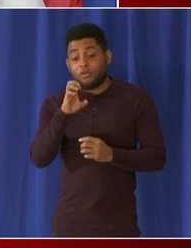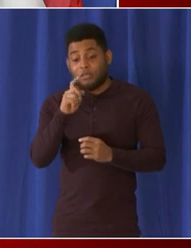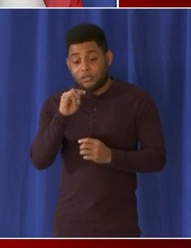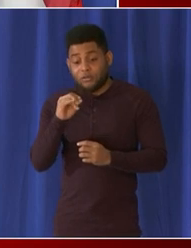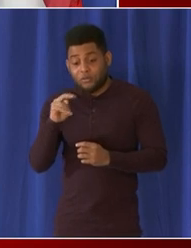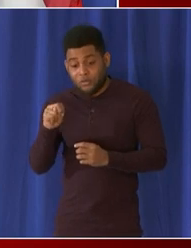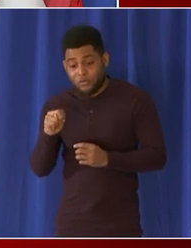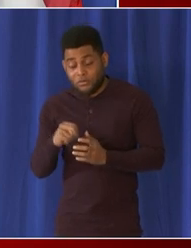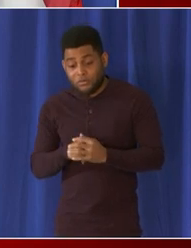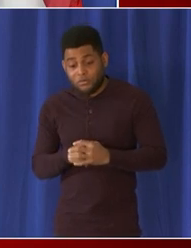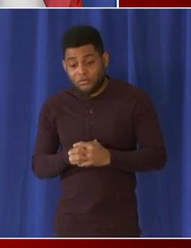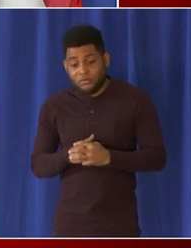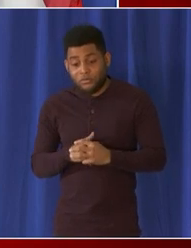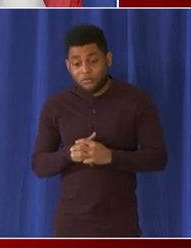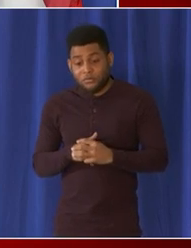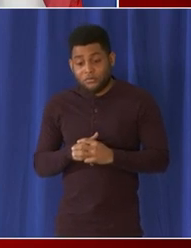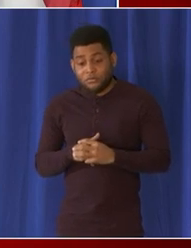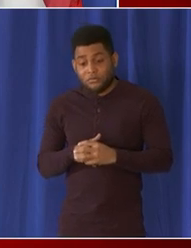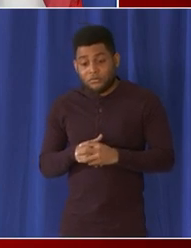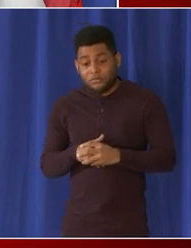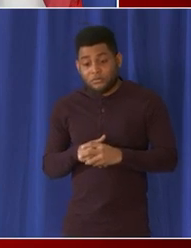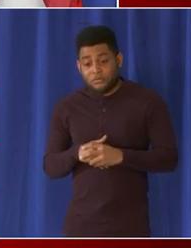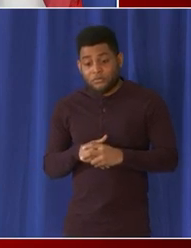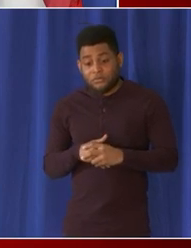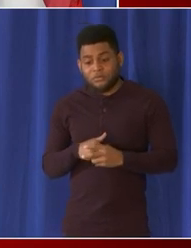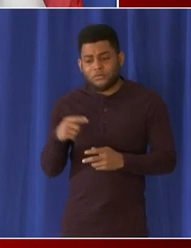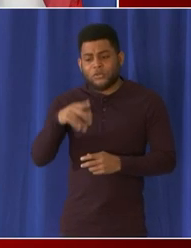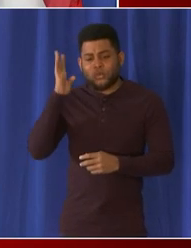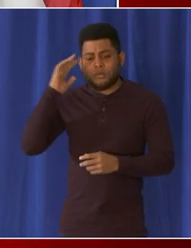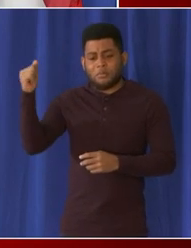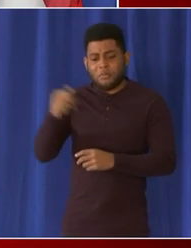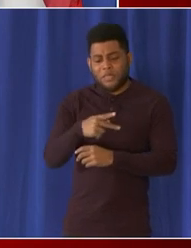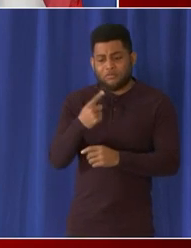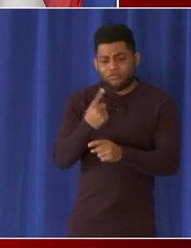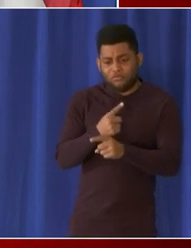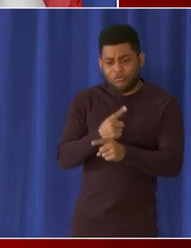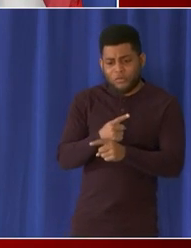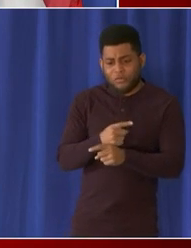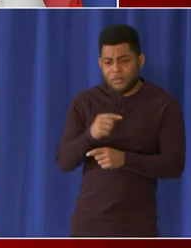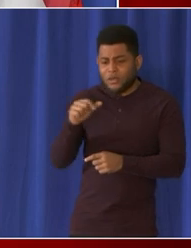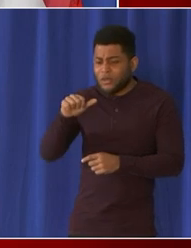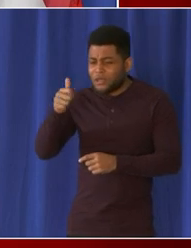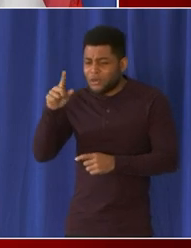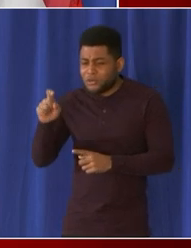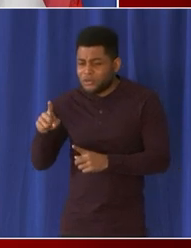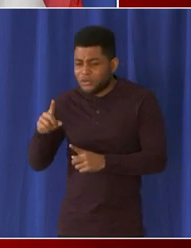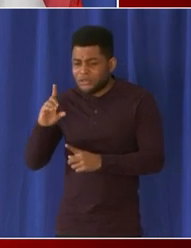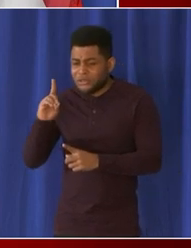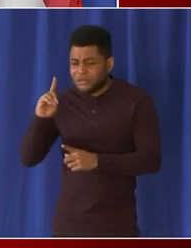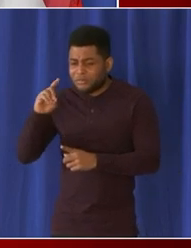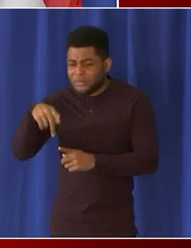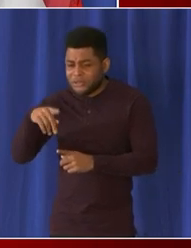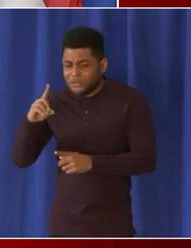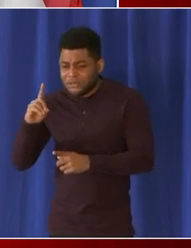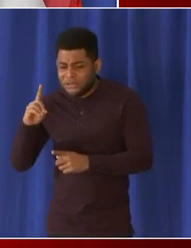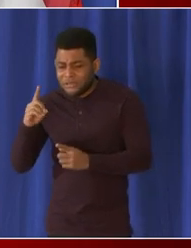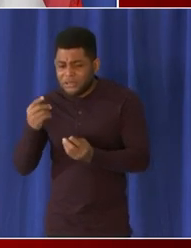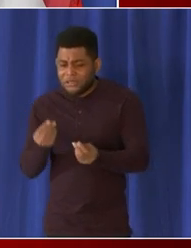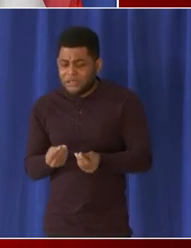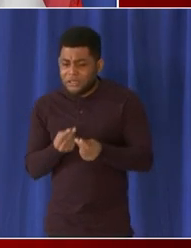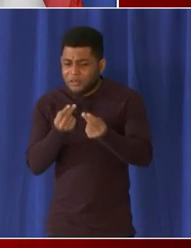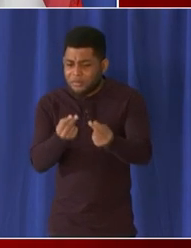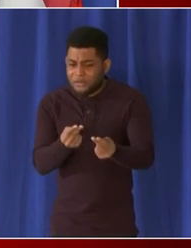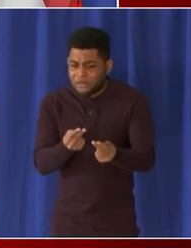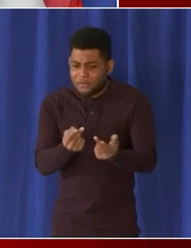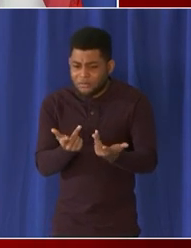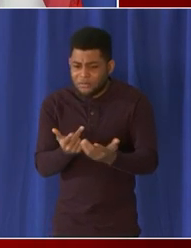and your second question dpw your nominee there um our nominee uh there uh